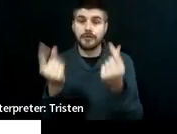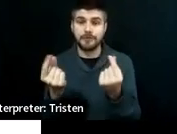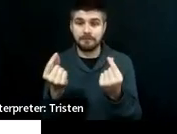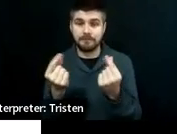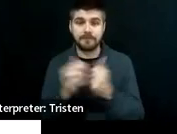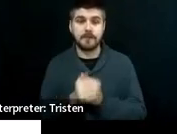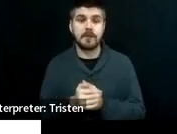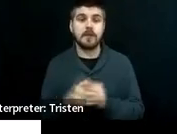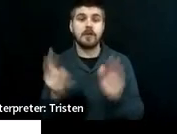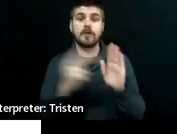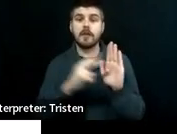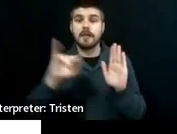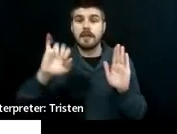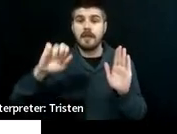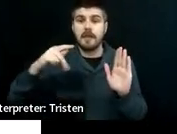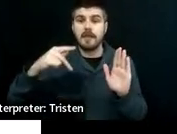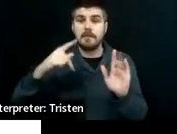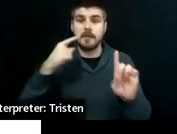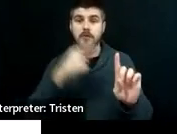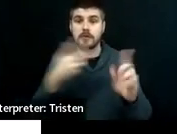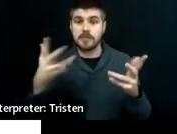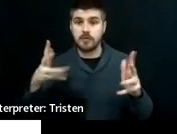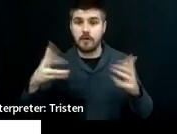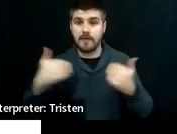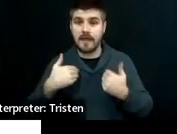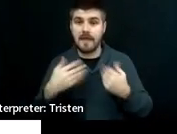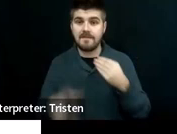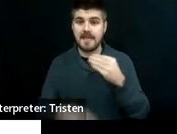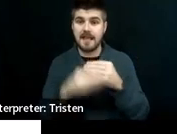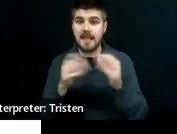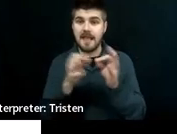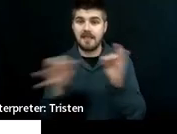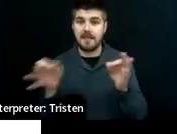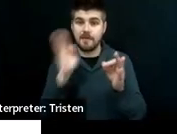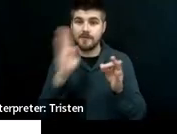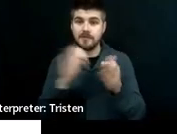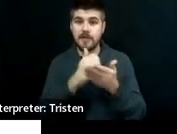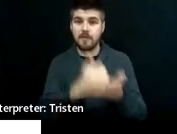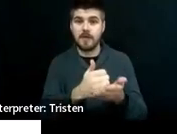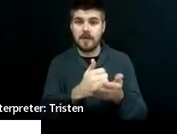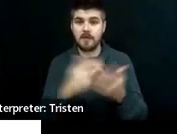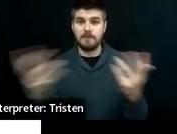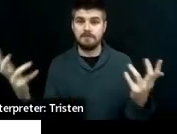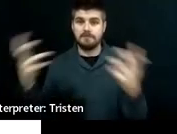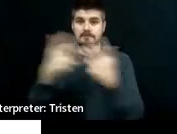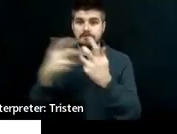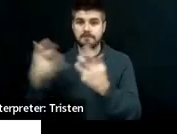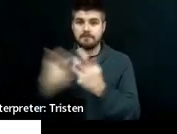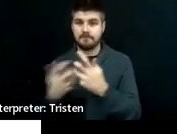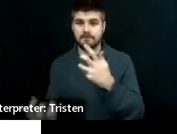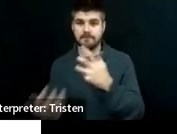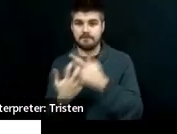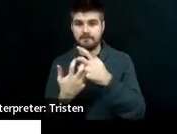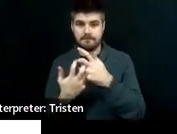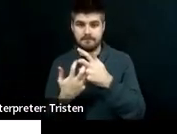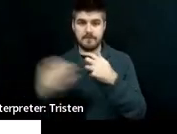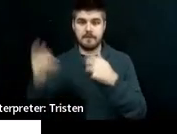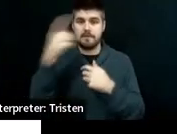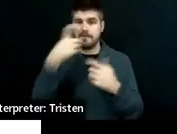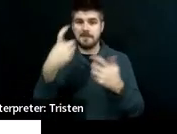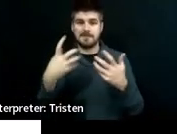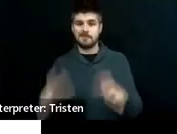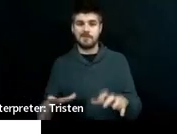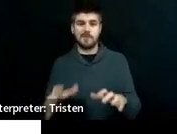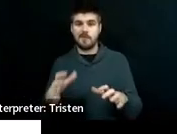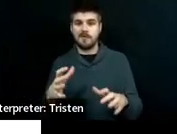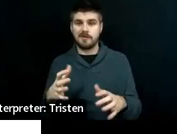goals that you already have and add language to align them so that you're not reinventing the wheel or, you know,